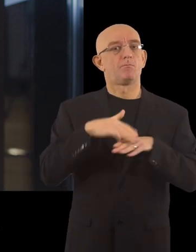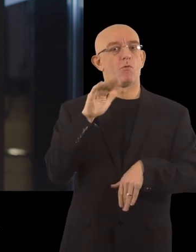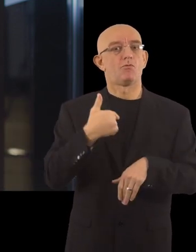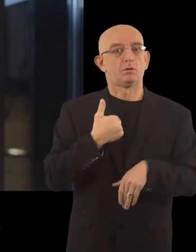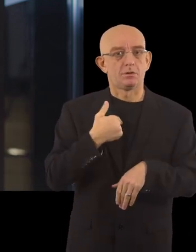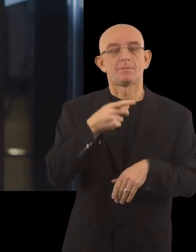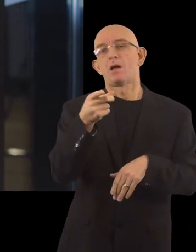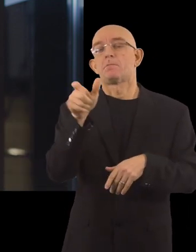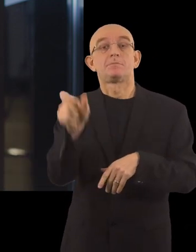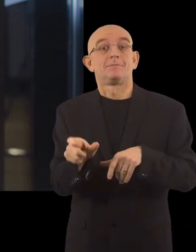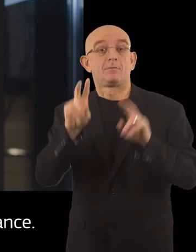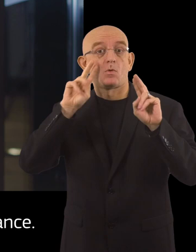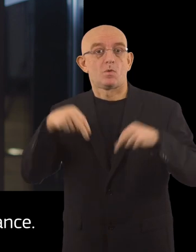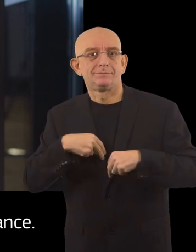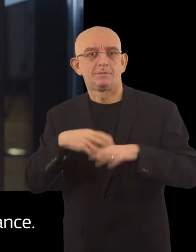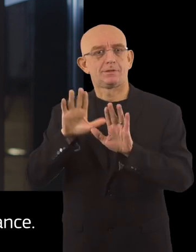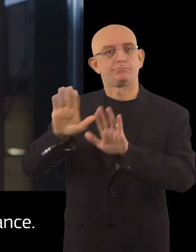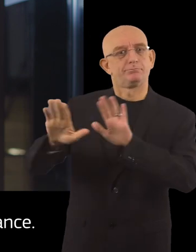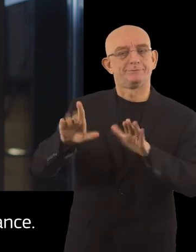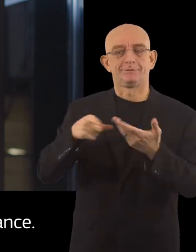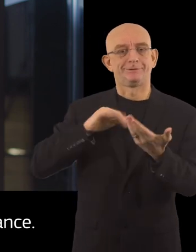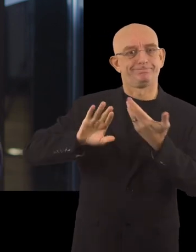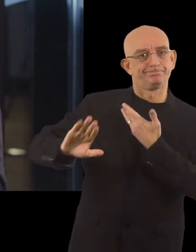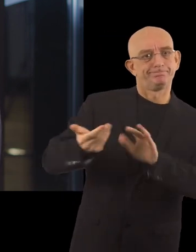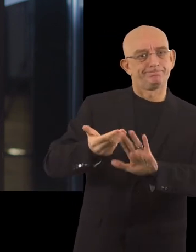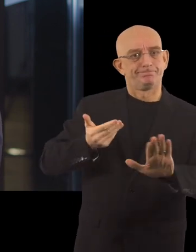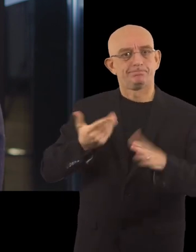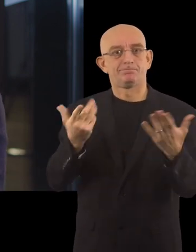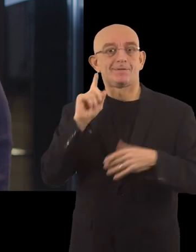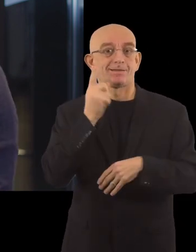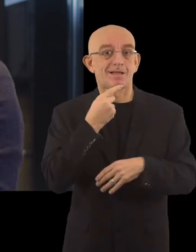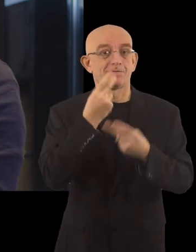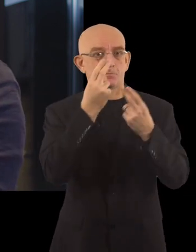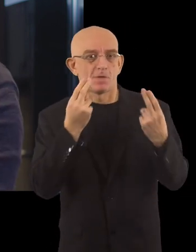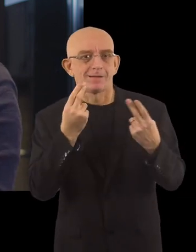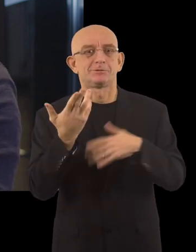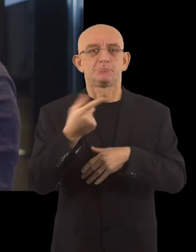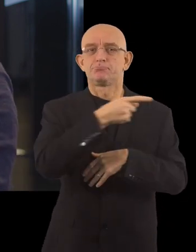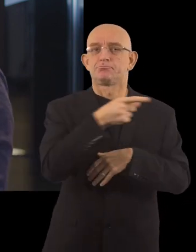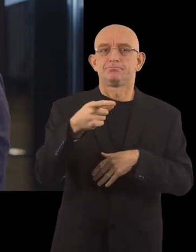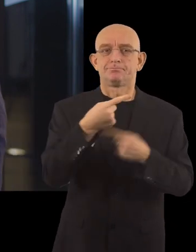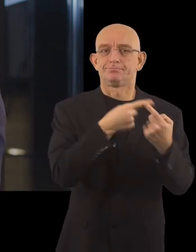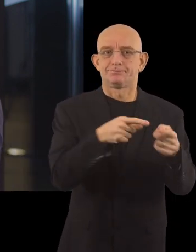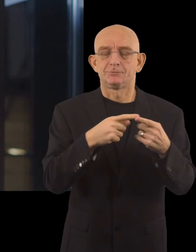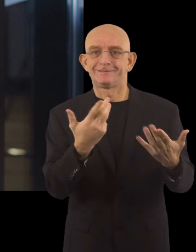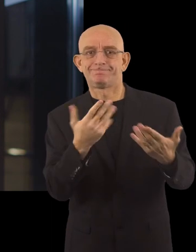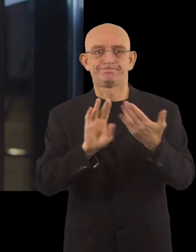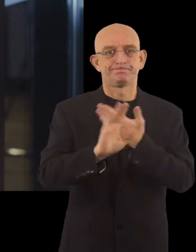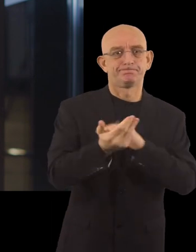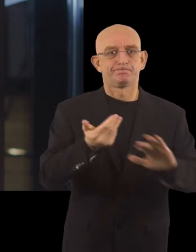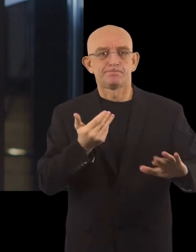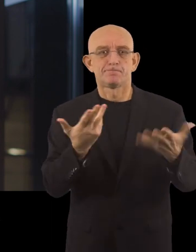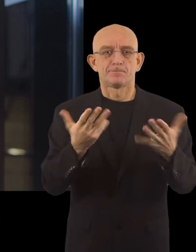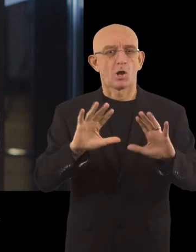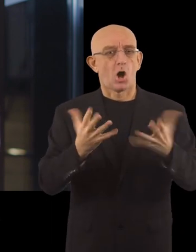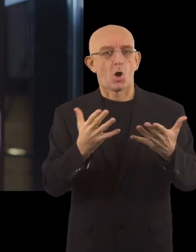moment. For example, if somebody has autism, you need to think about keeping it distant. And for somebody that is deaf or blind, it's difficult to